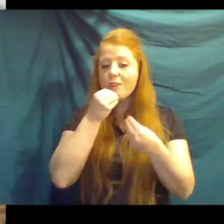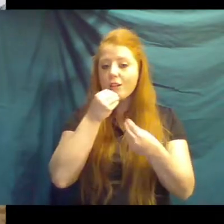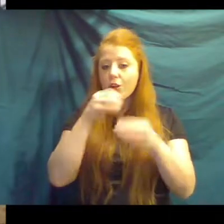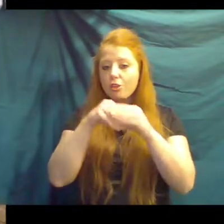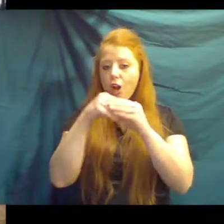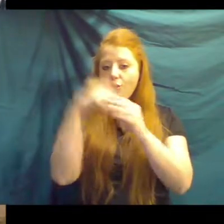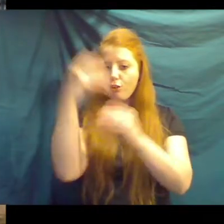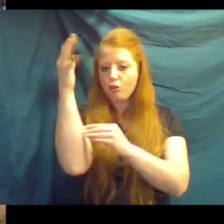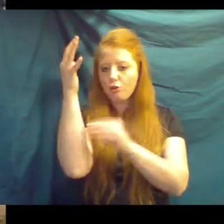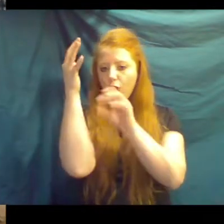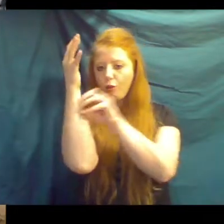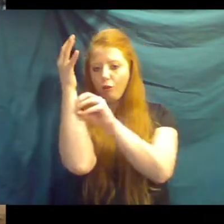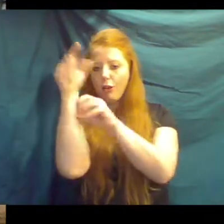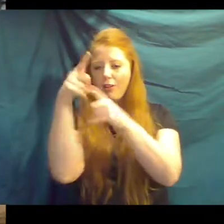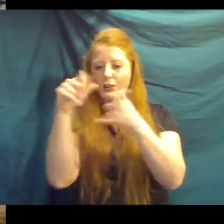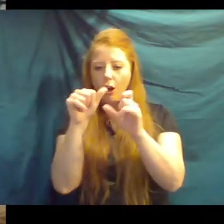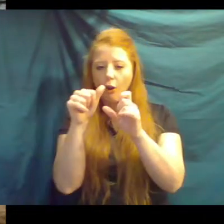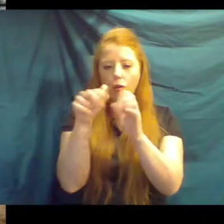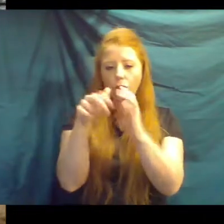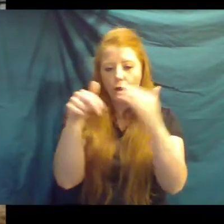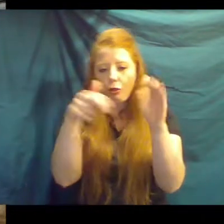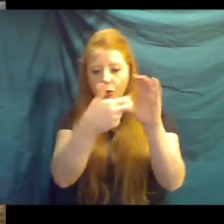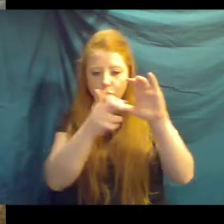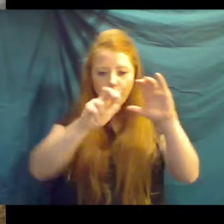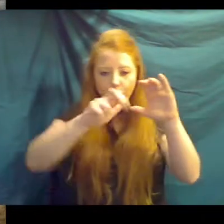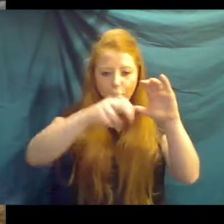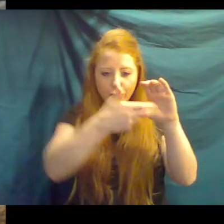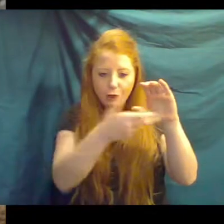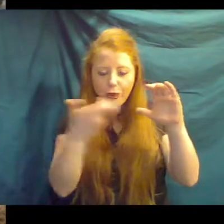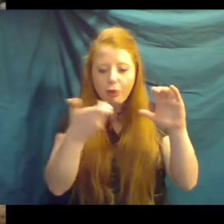work for their food to keep them nice and busy.